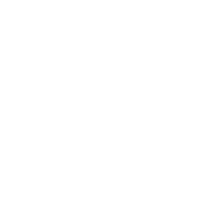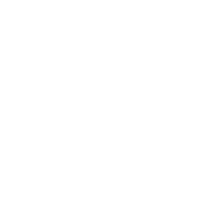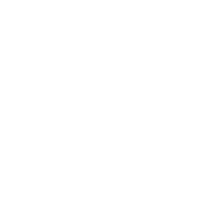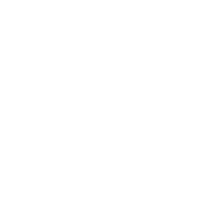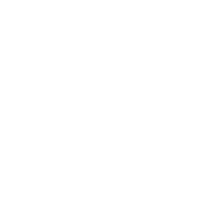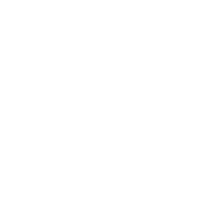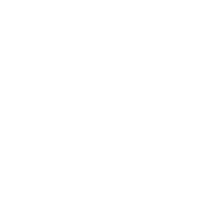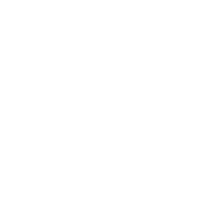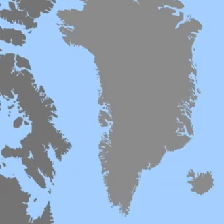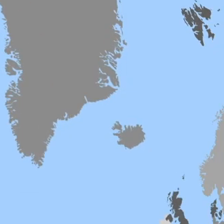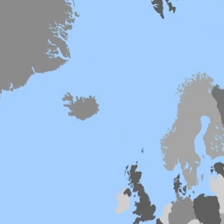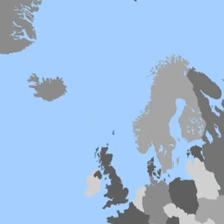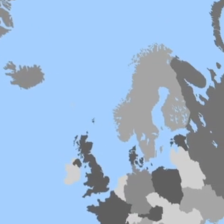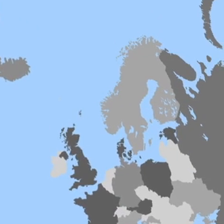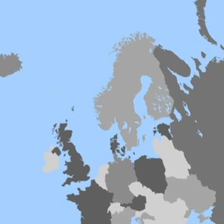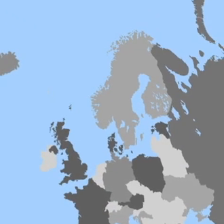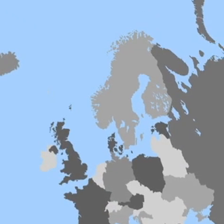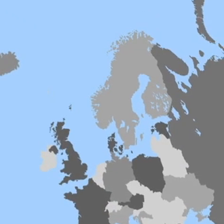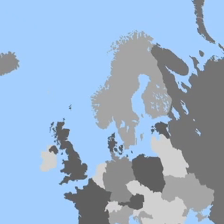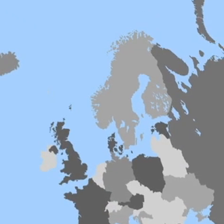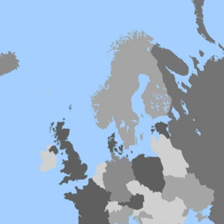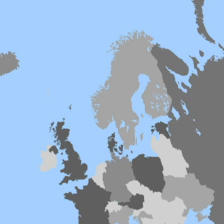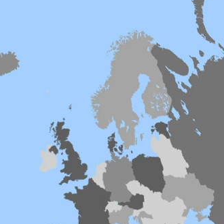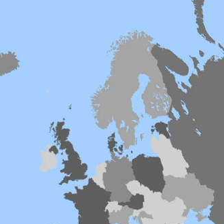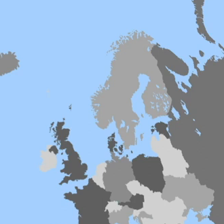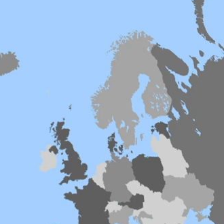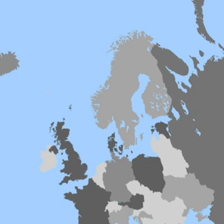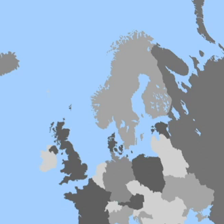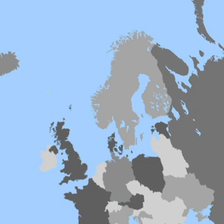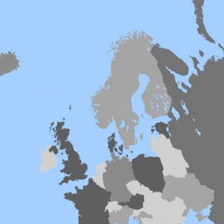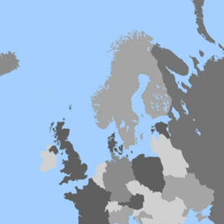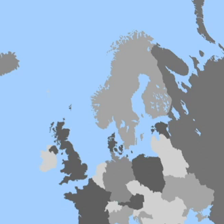Government-level initiative to promote inclusive employment policies.